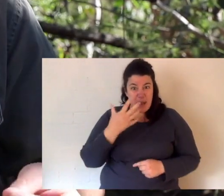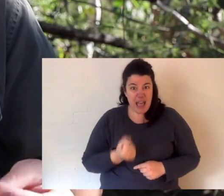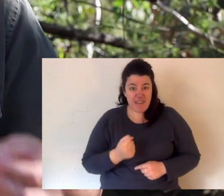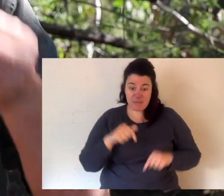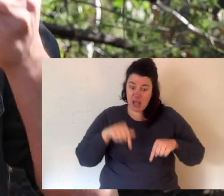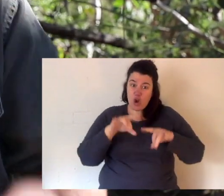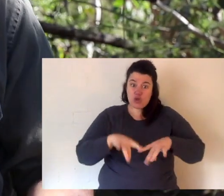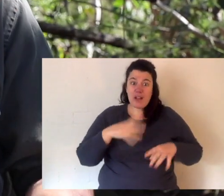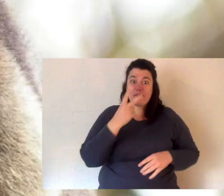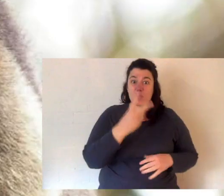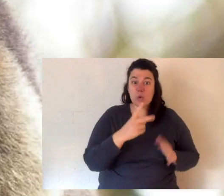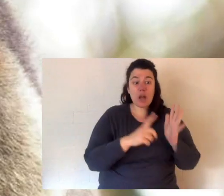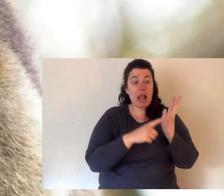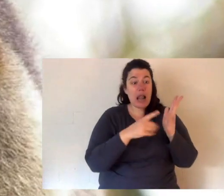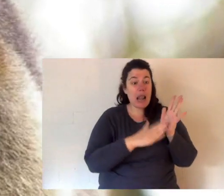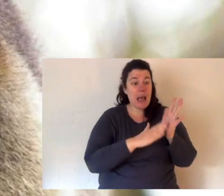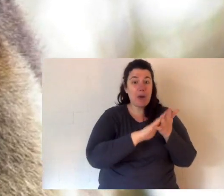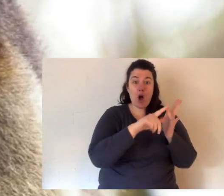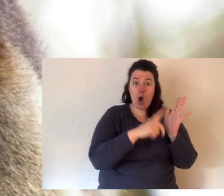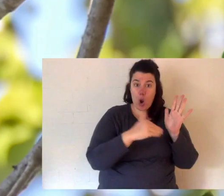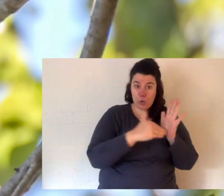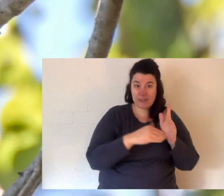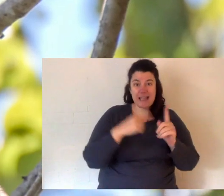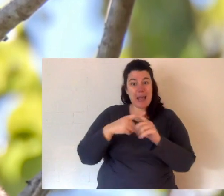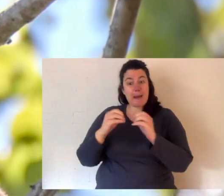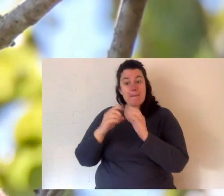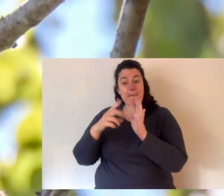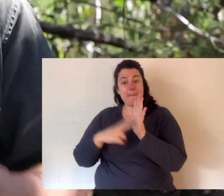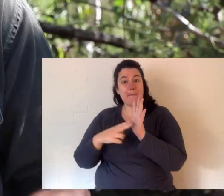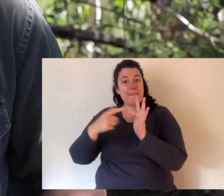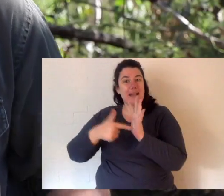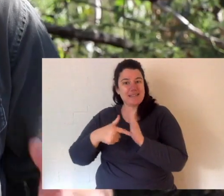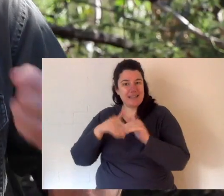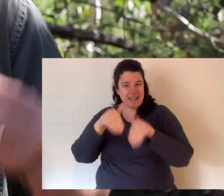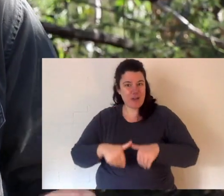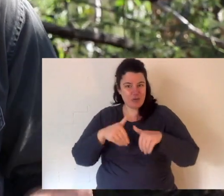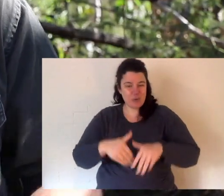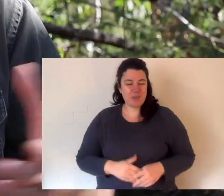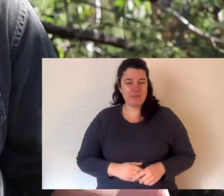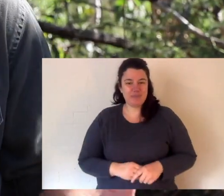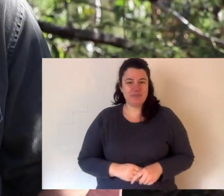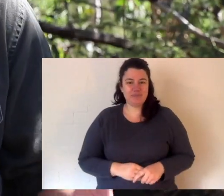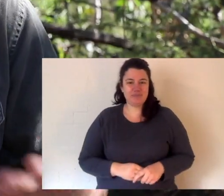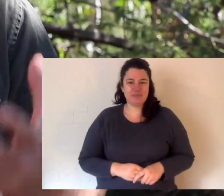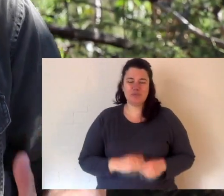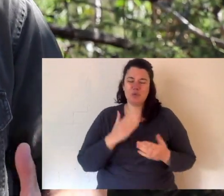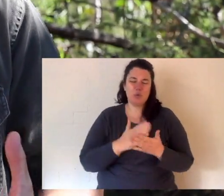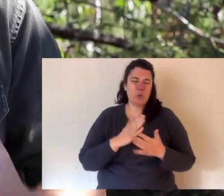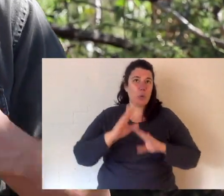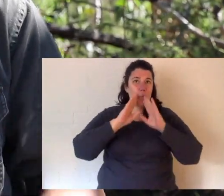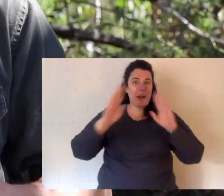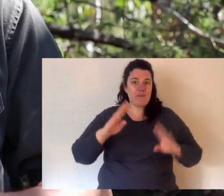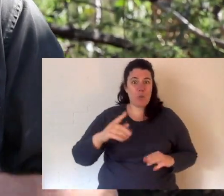Australia we have two, the Lumholtz tree kangaroo and the Bennett's tree kangaroo. Tree kangaroos are a marvel of evolution because